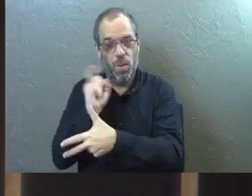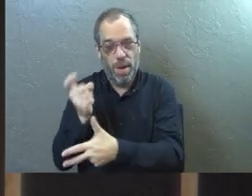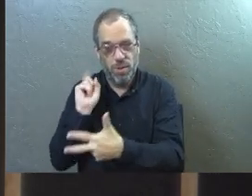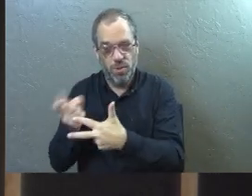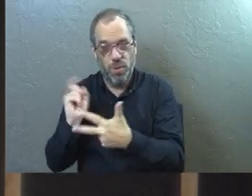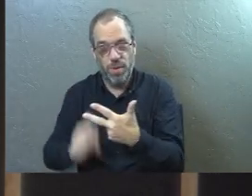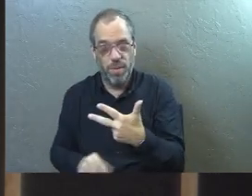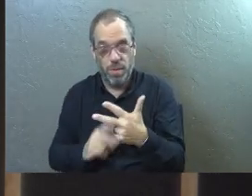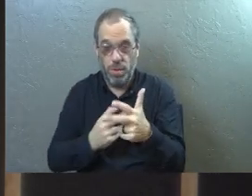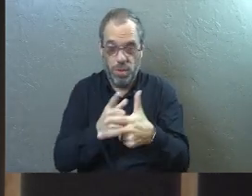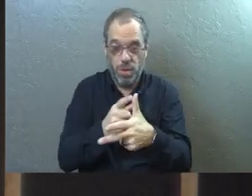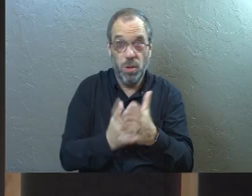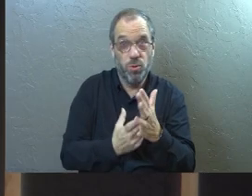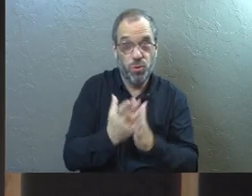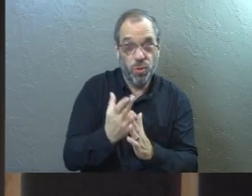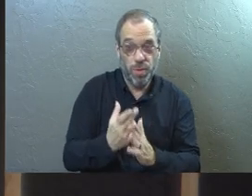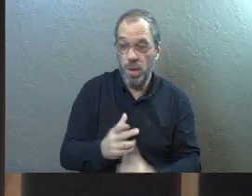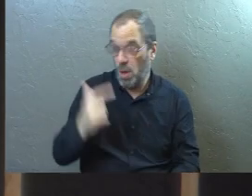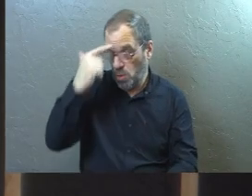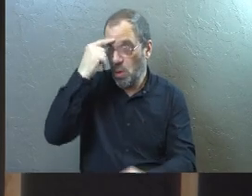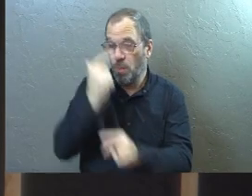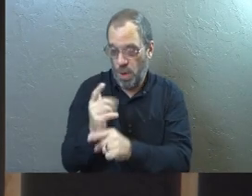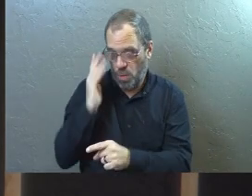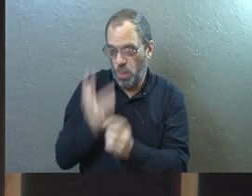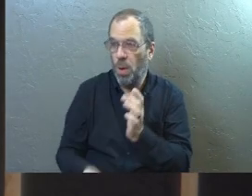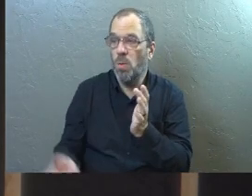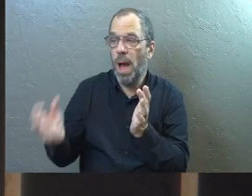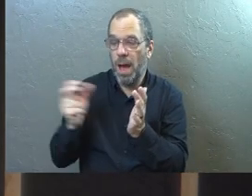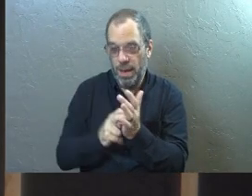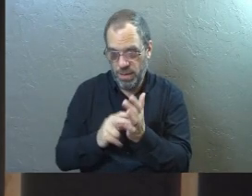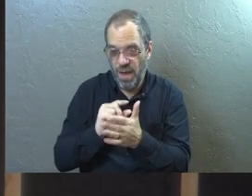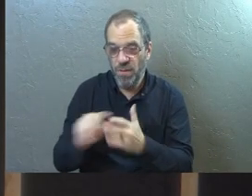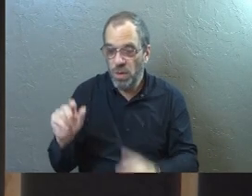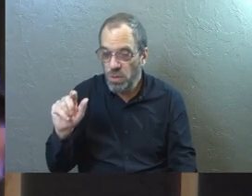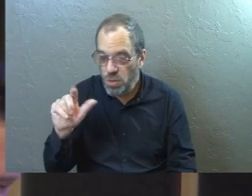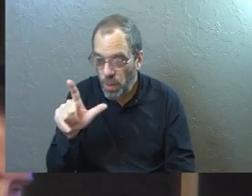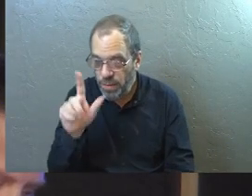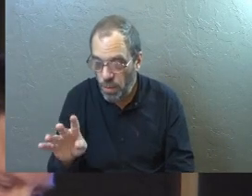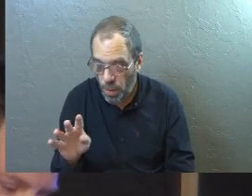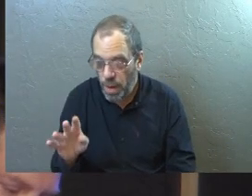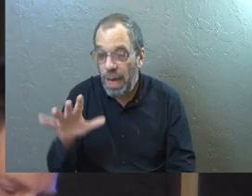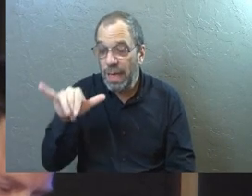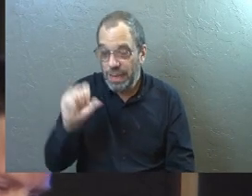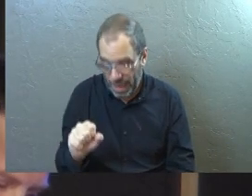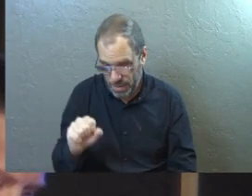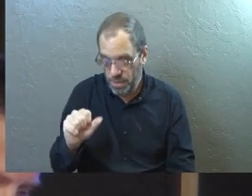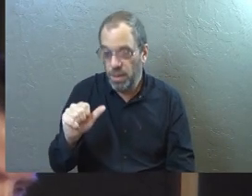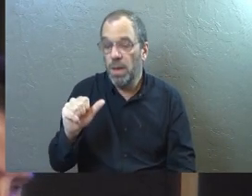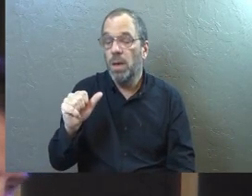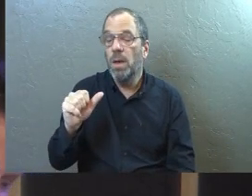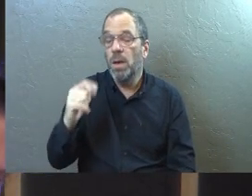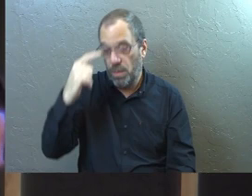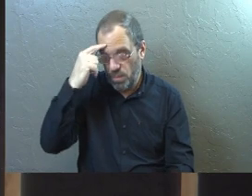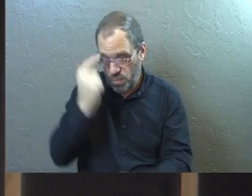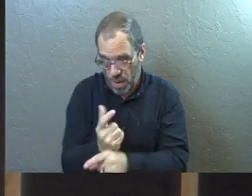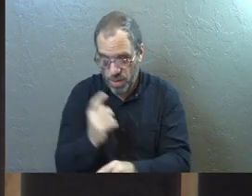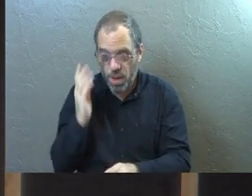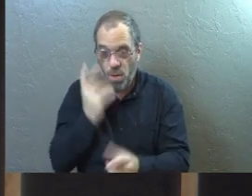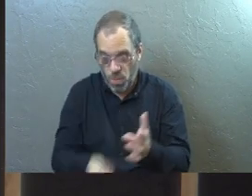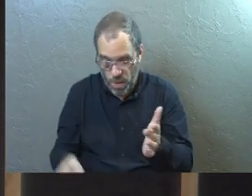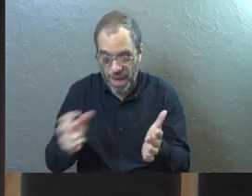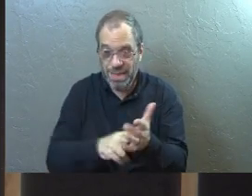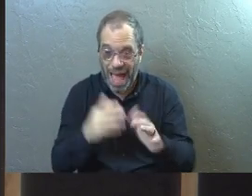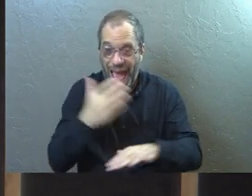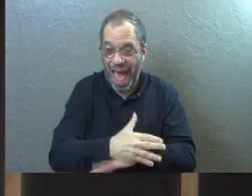So here comes the truth. Your brother will rise again, he says. Verse 24, yes, Martha said, he will rise when everyone else